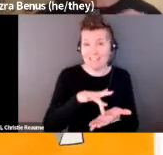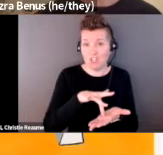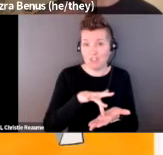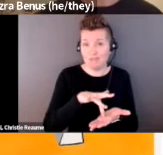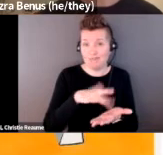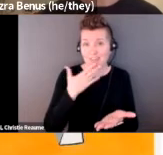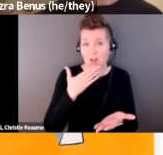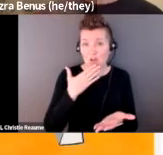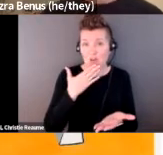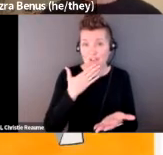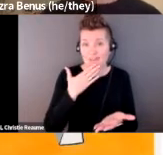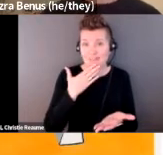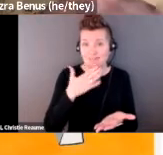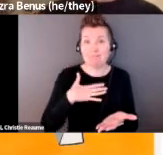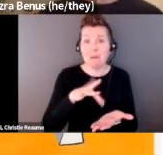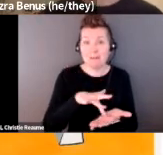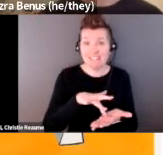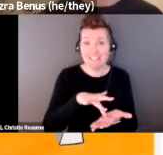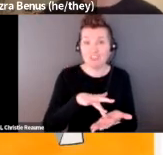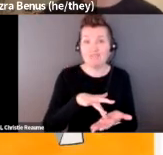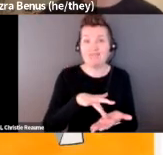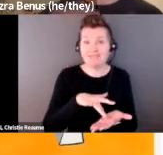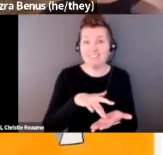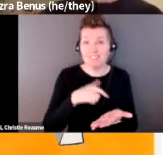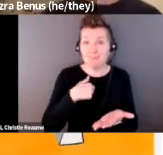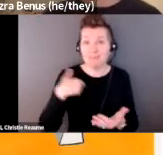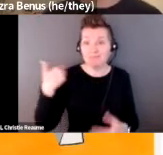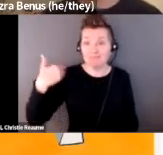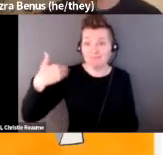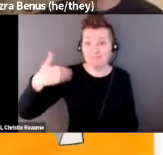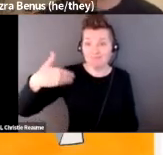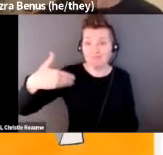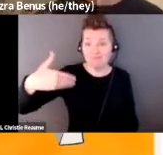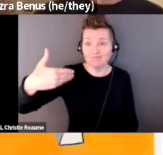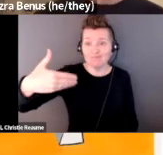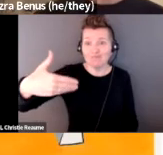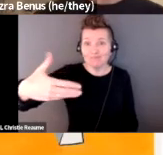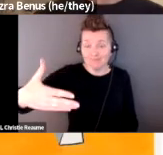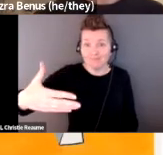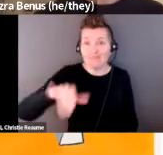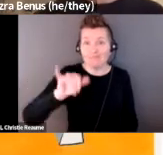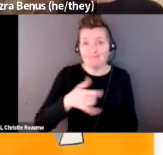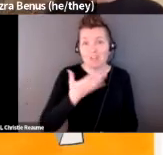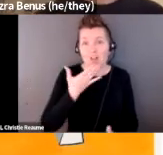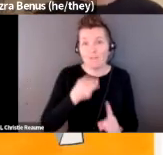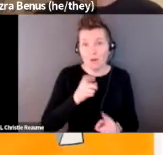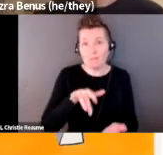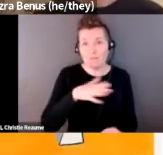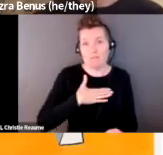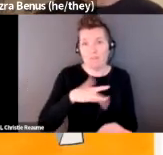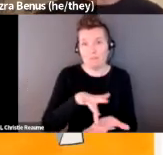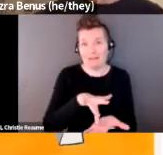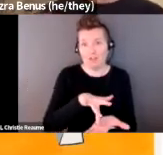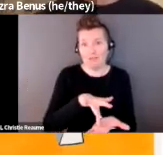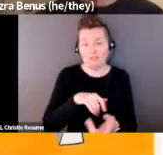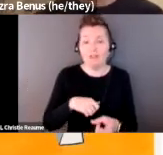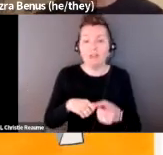taking over time. So let's say this is over a span of, I don't know,